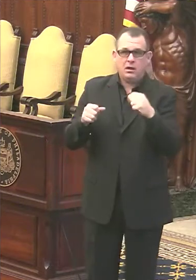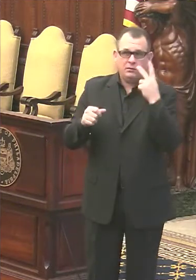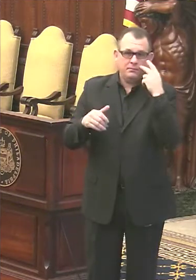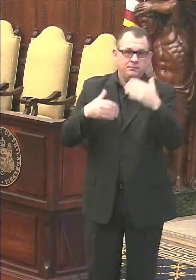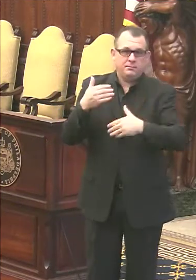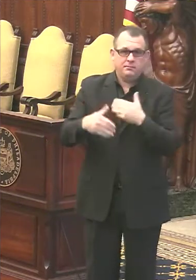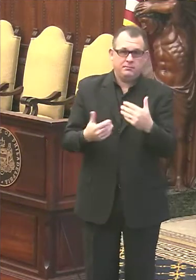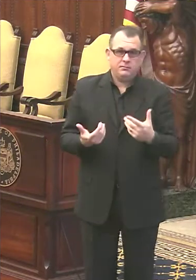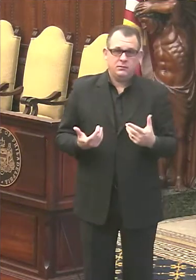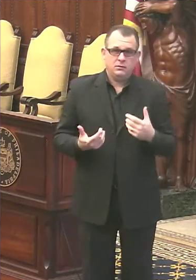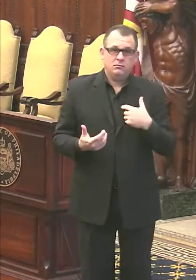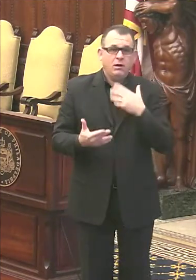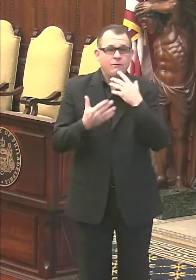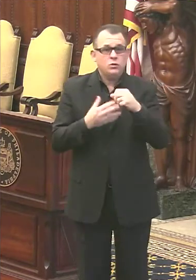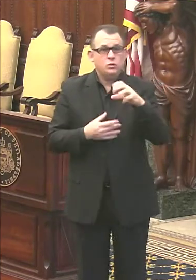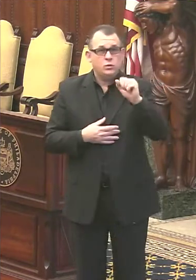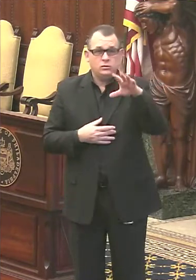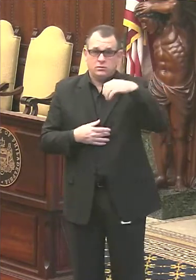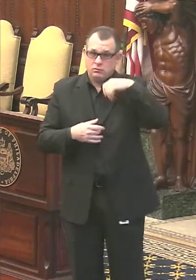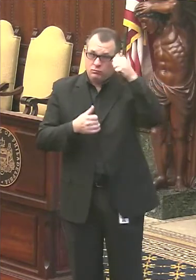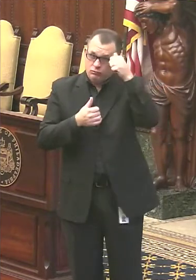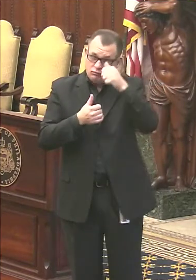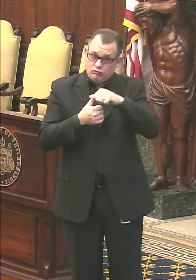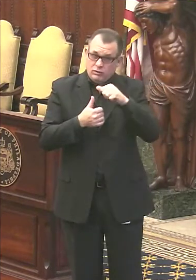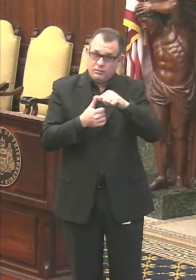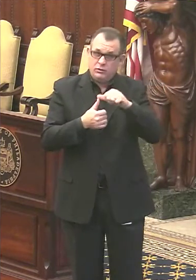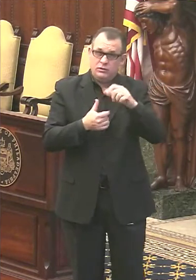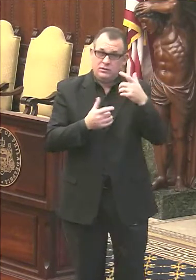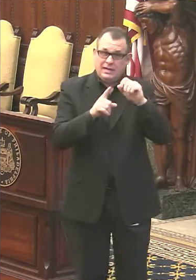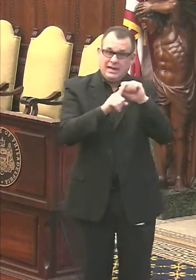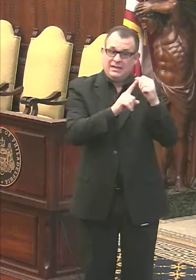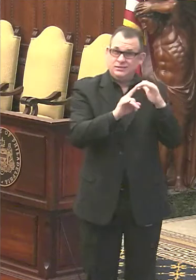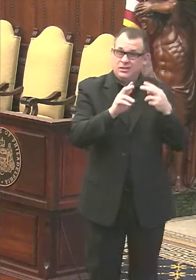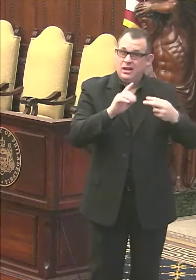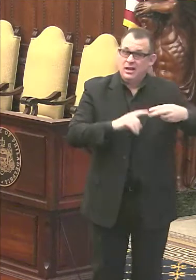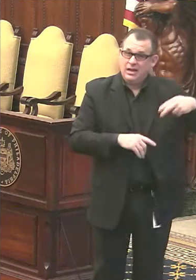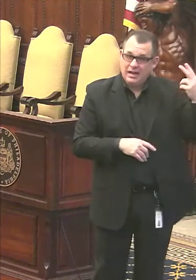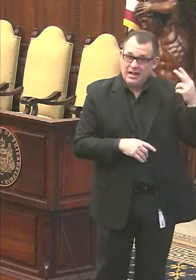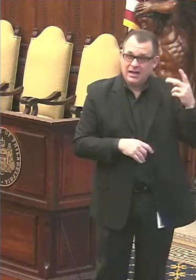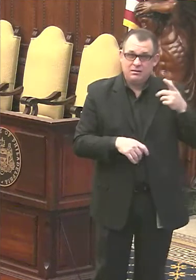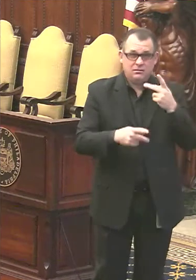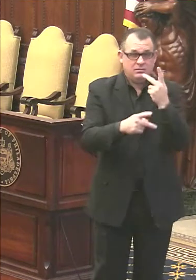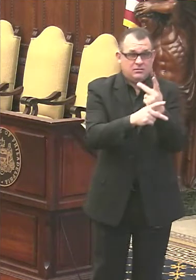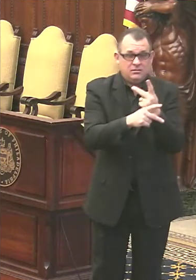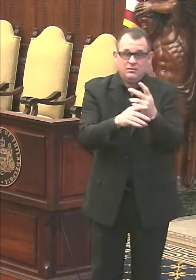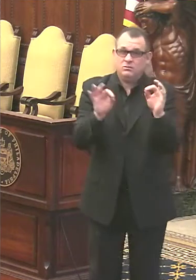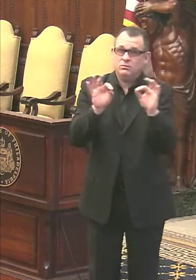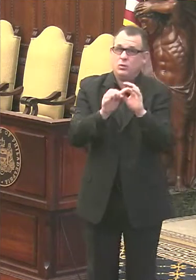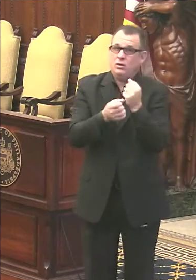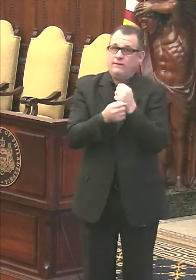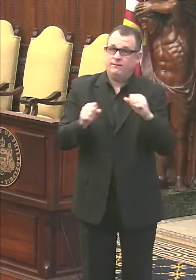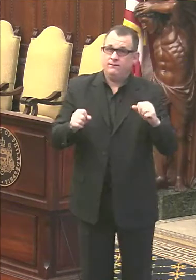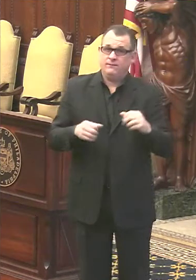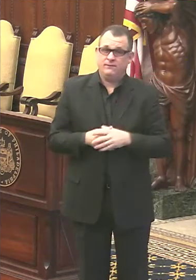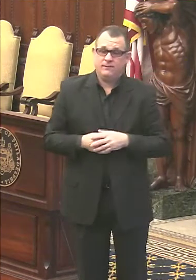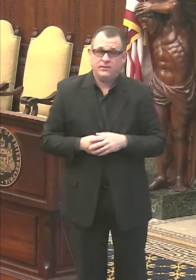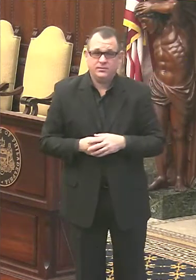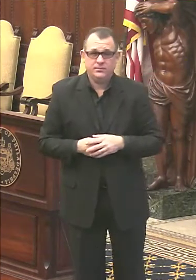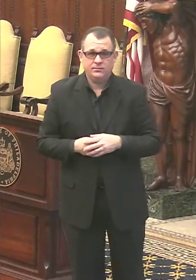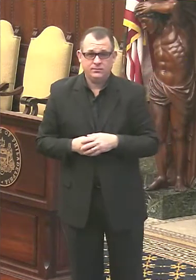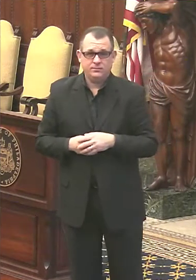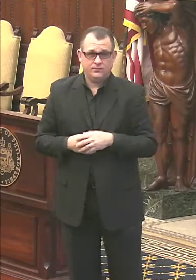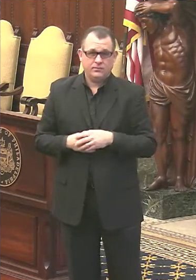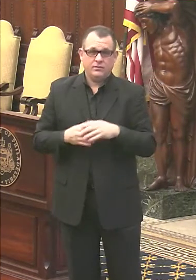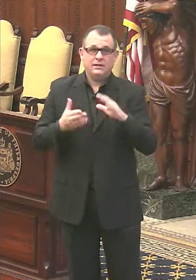news, but let's remember that case counts are still very high, so we still need to be taking the precautions we've been talking about. Now, in our city hospitals,